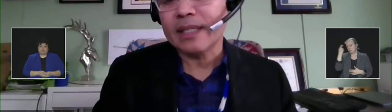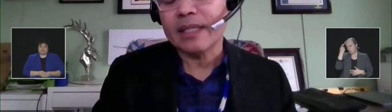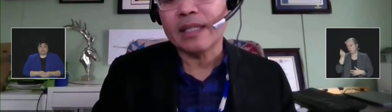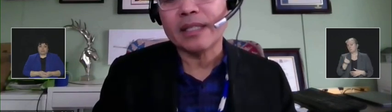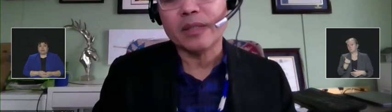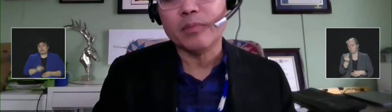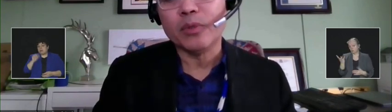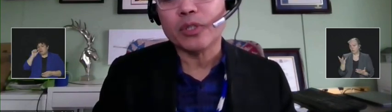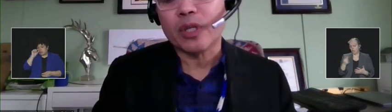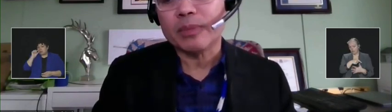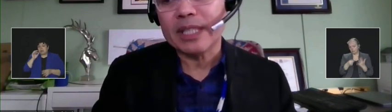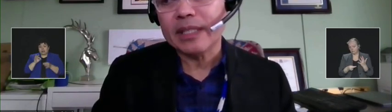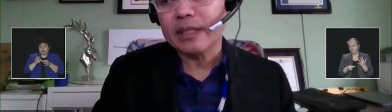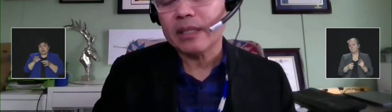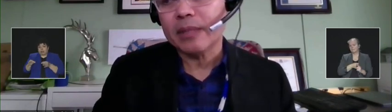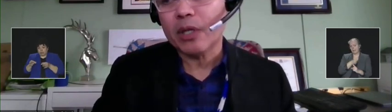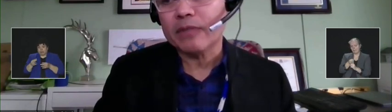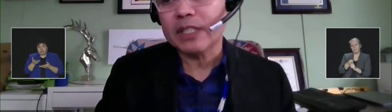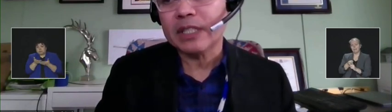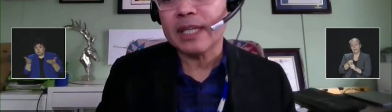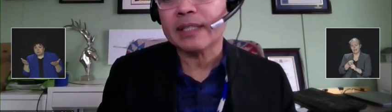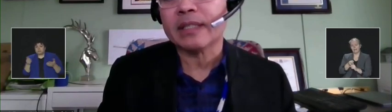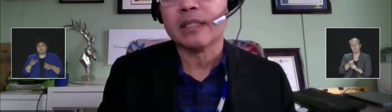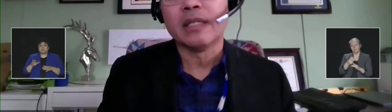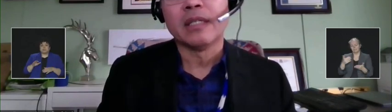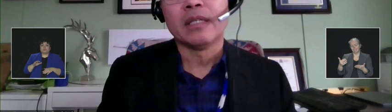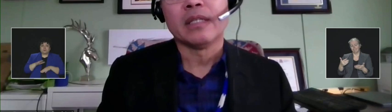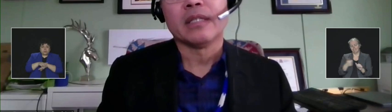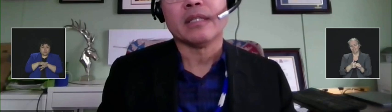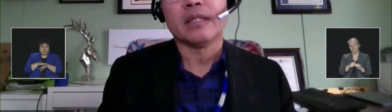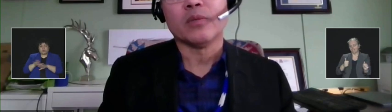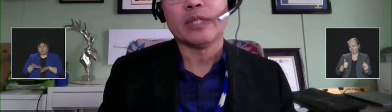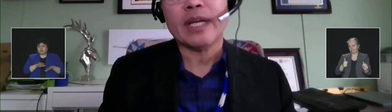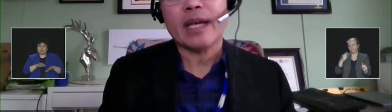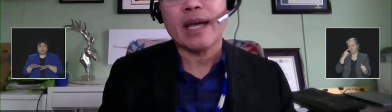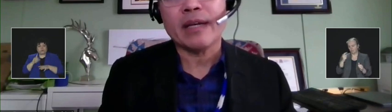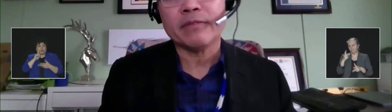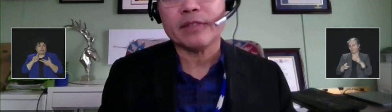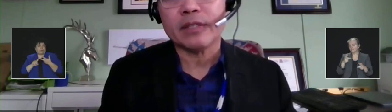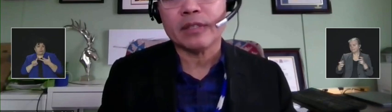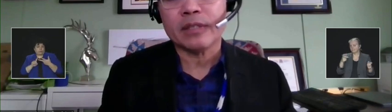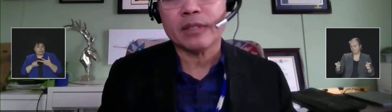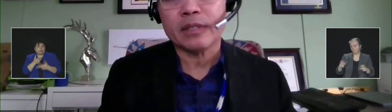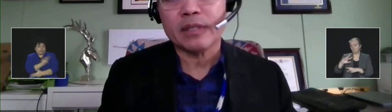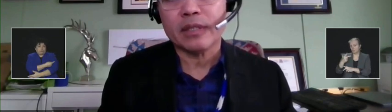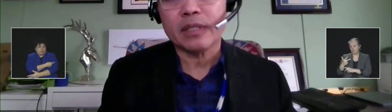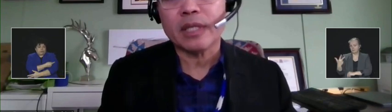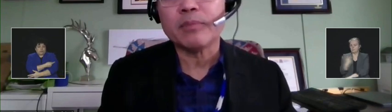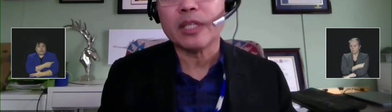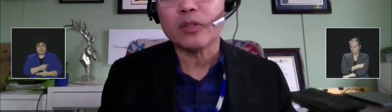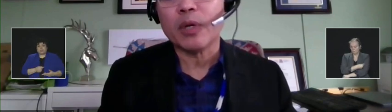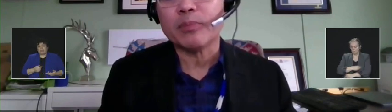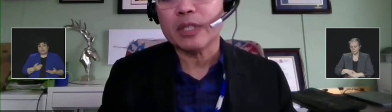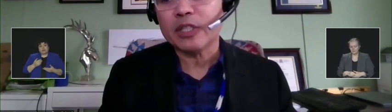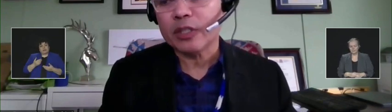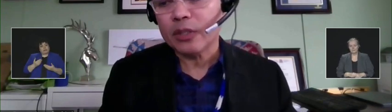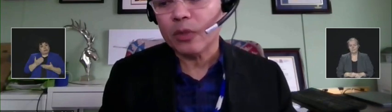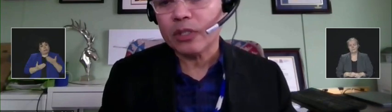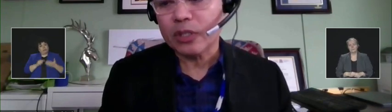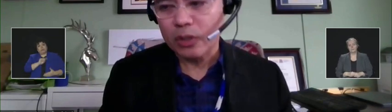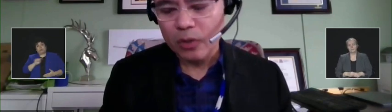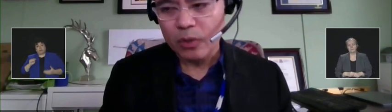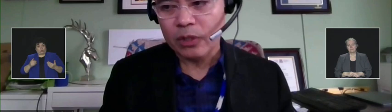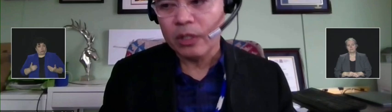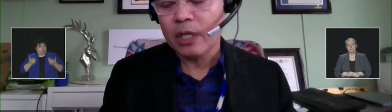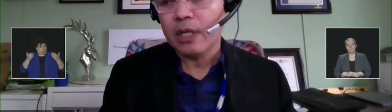slight lag in booster uptake. Part of it is that we have some younger populations